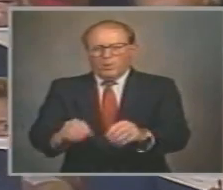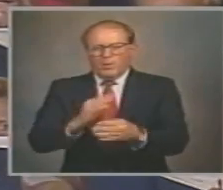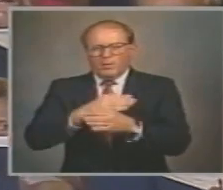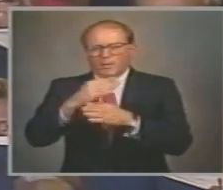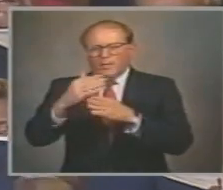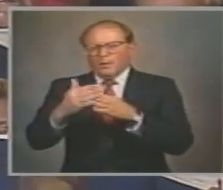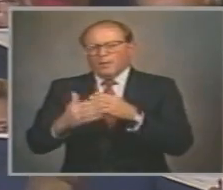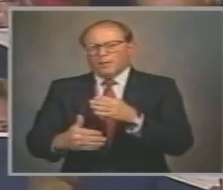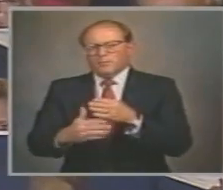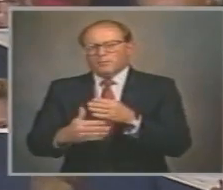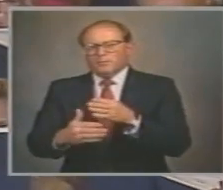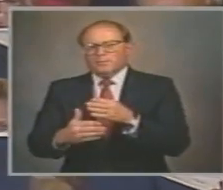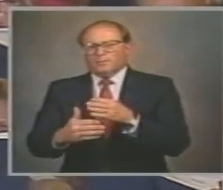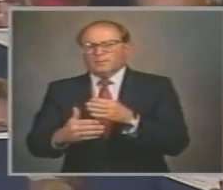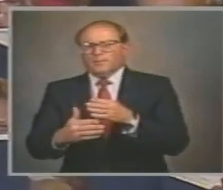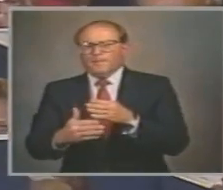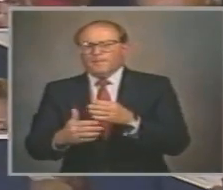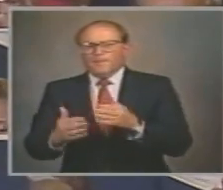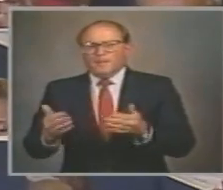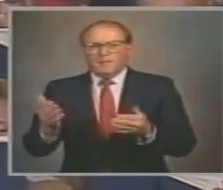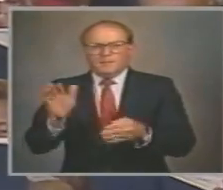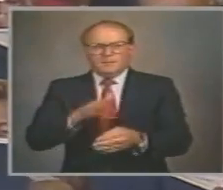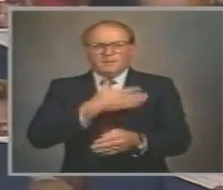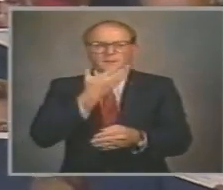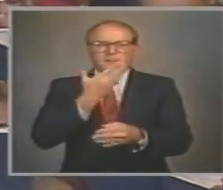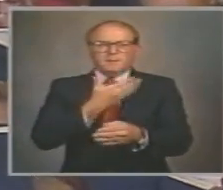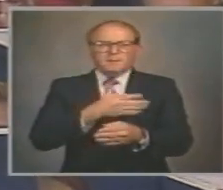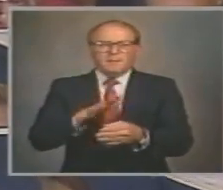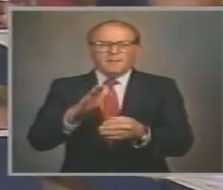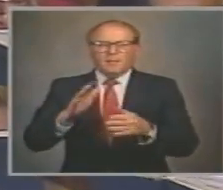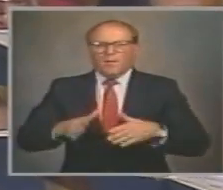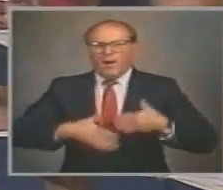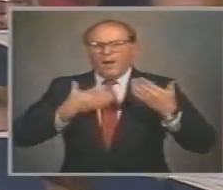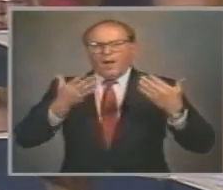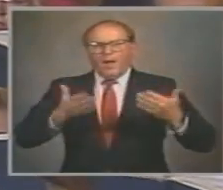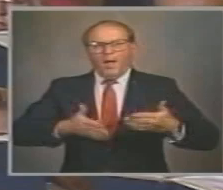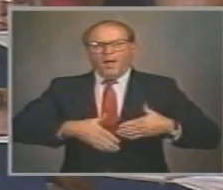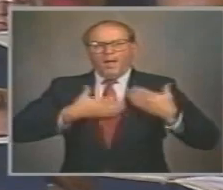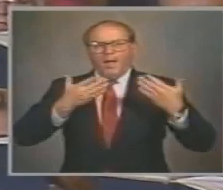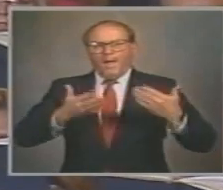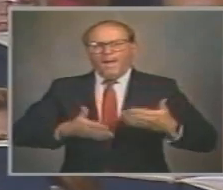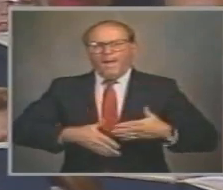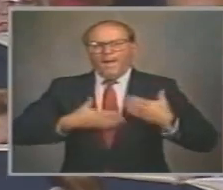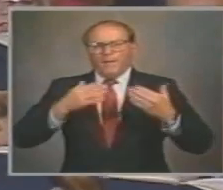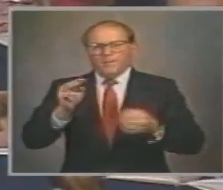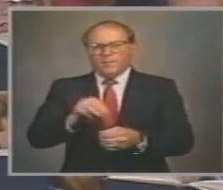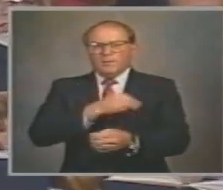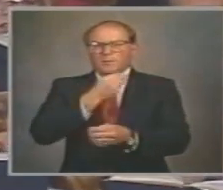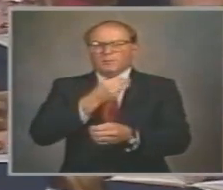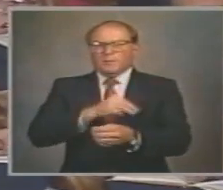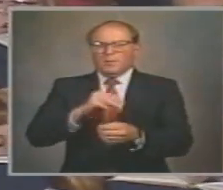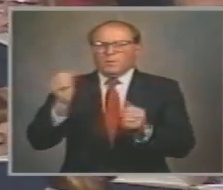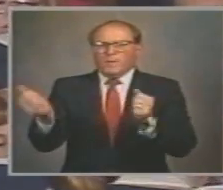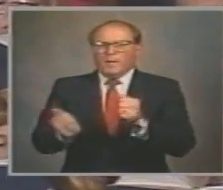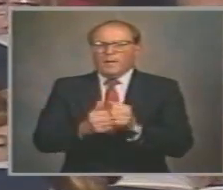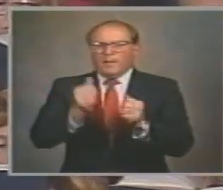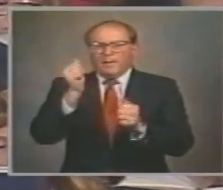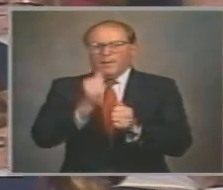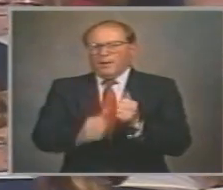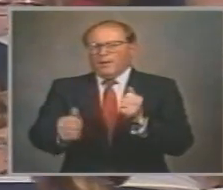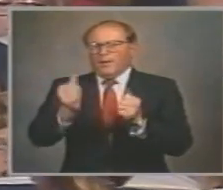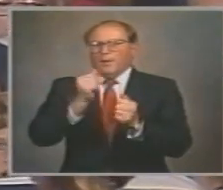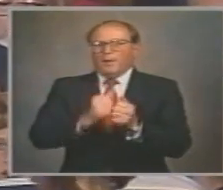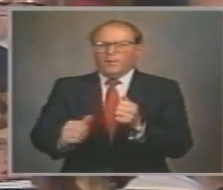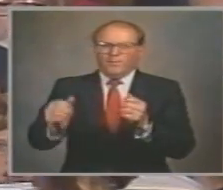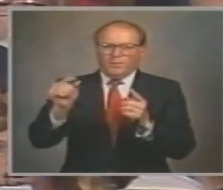more Sing on the wistful music With